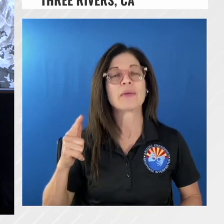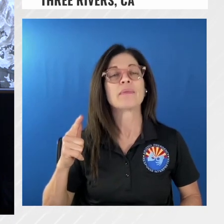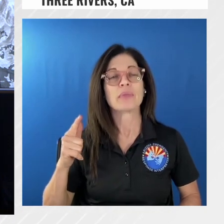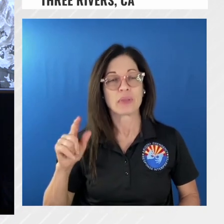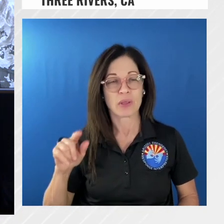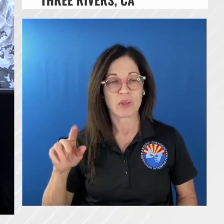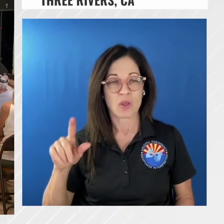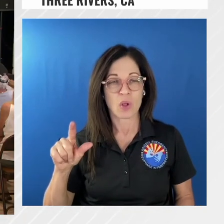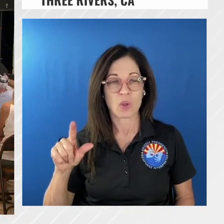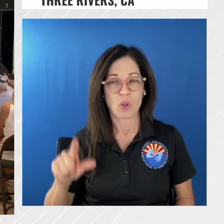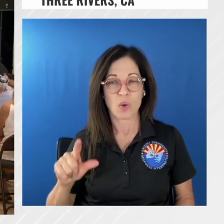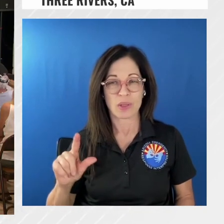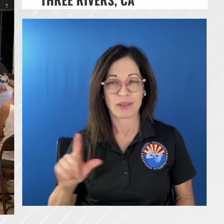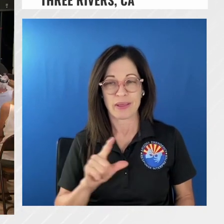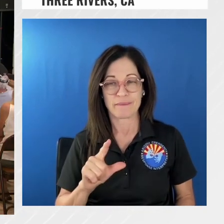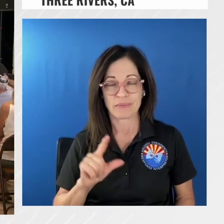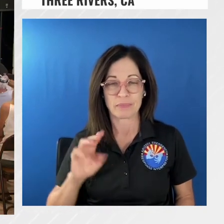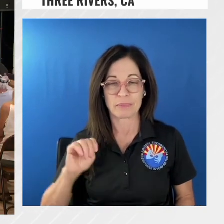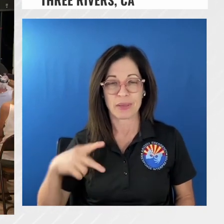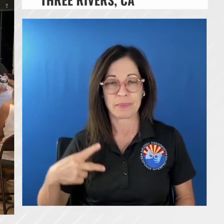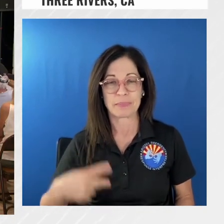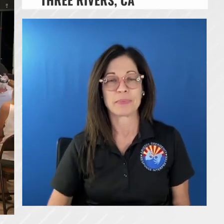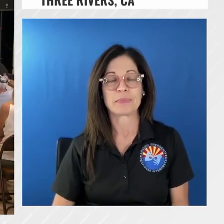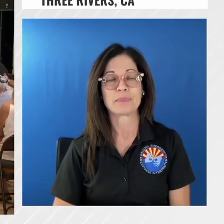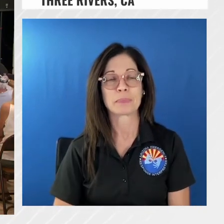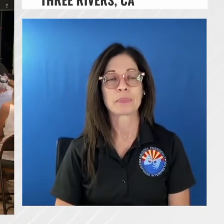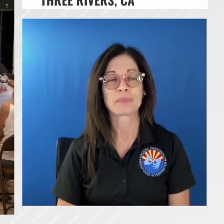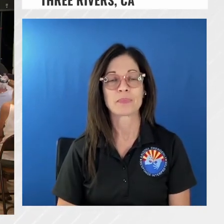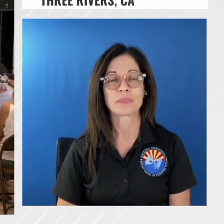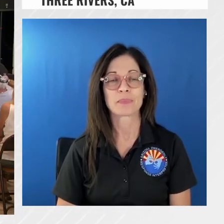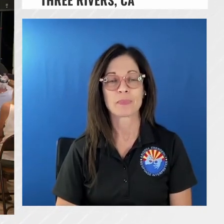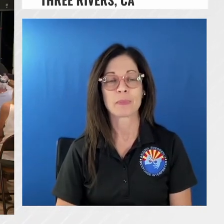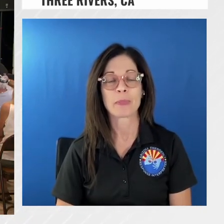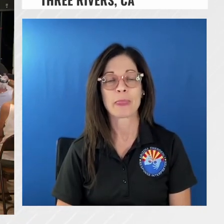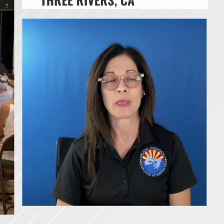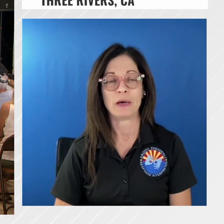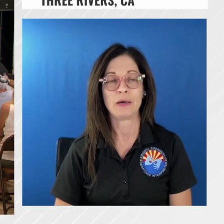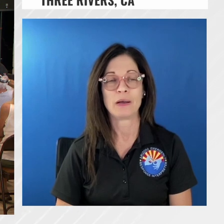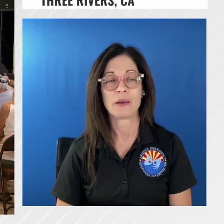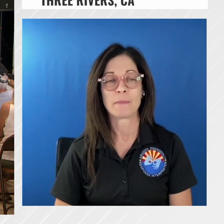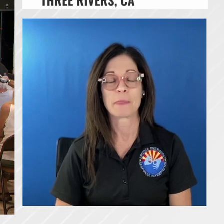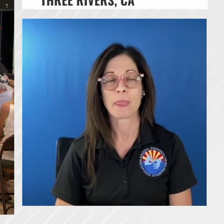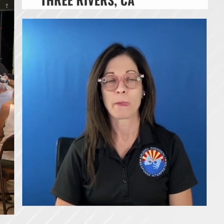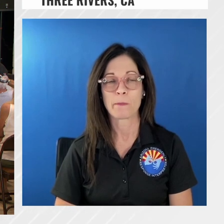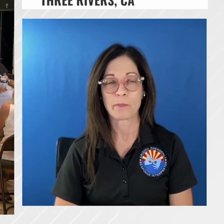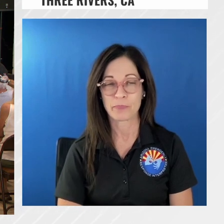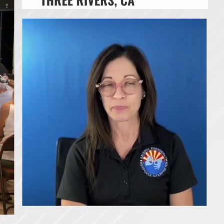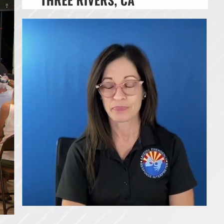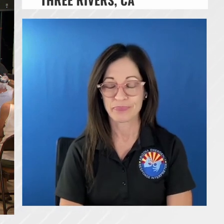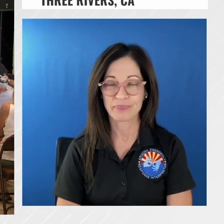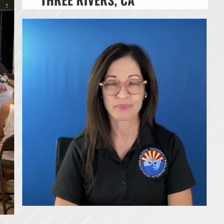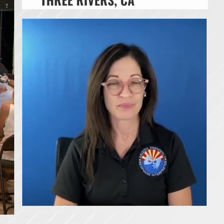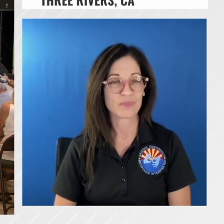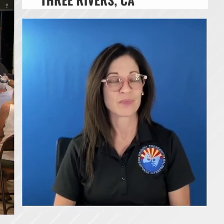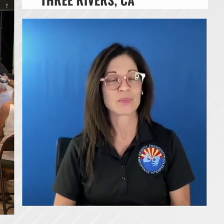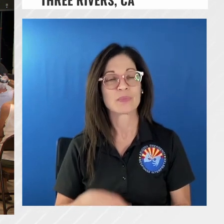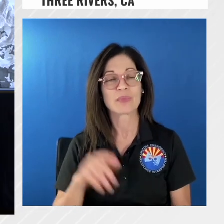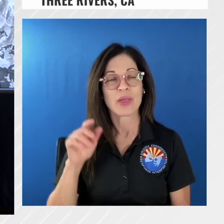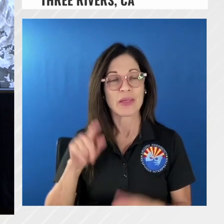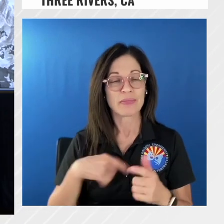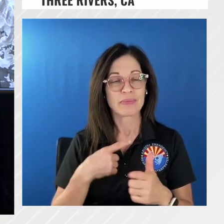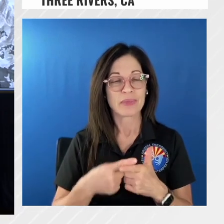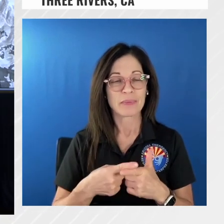yep so it ends right about here i got a glare on the map and then ladybug trail takes off